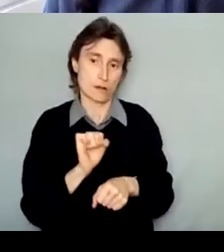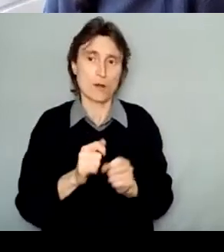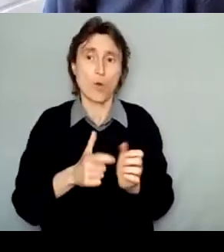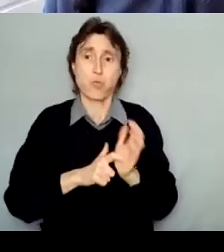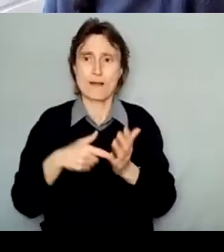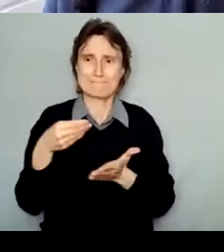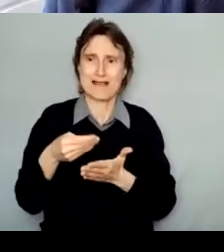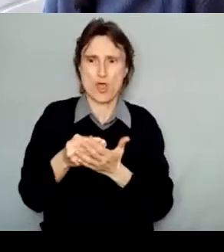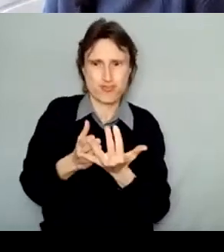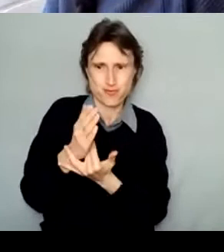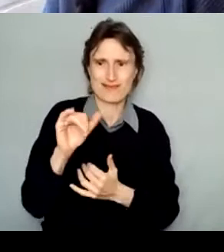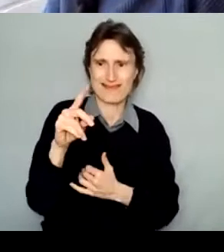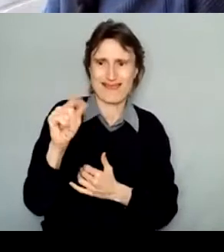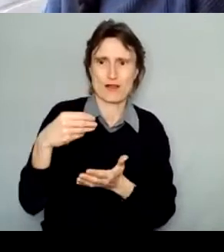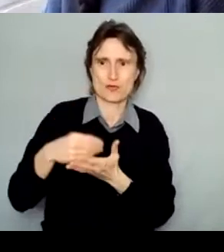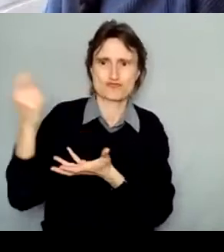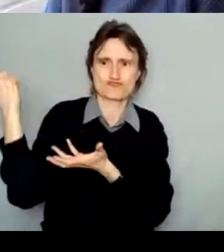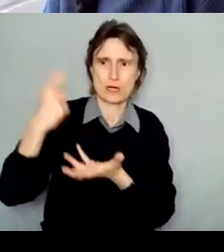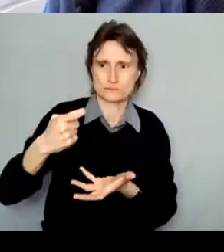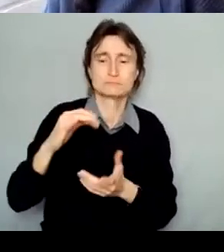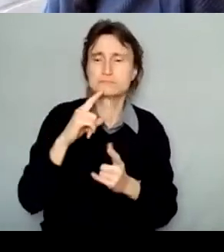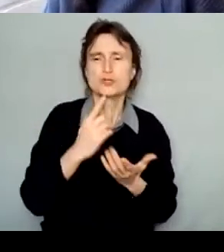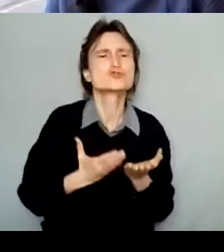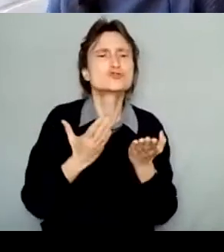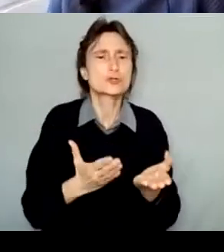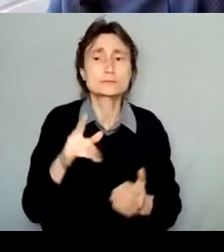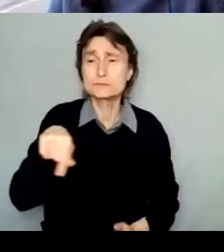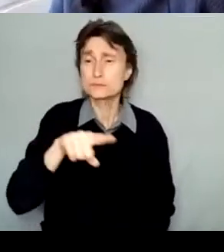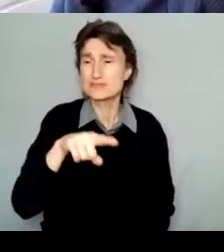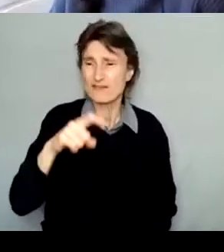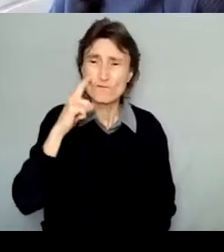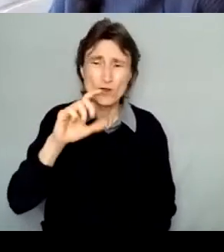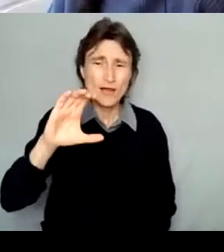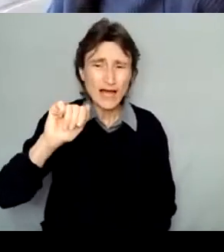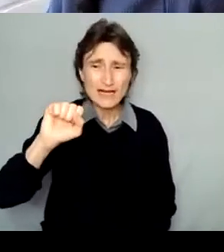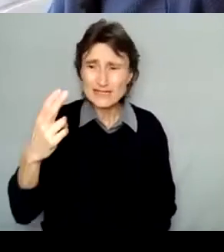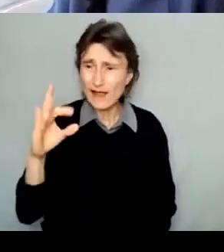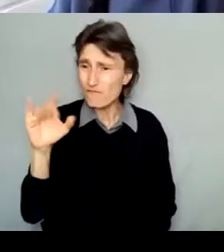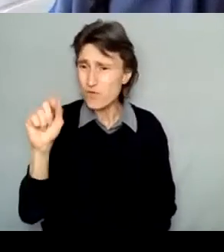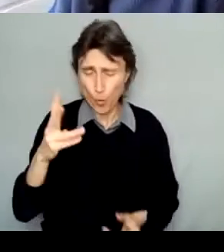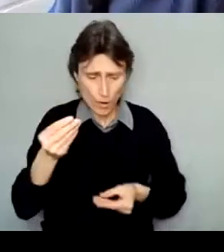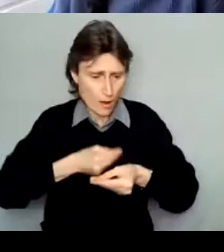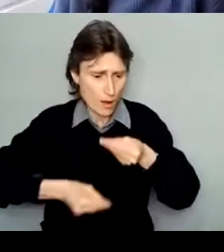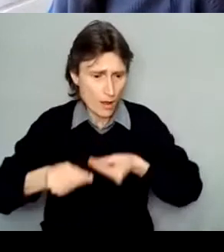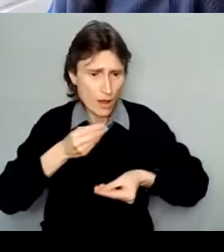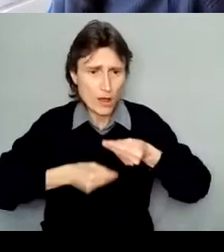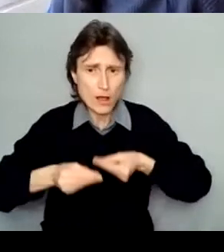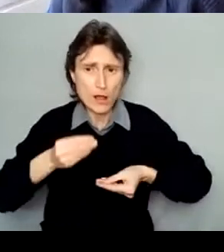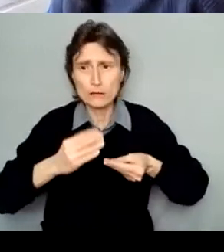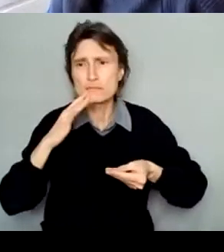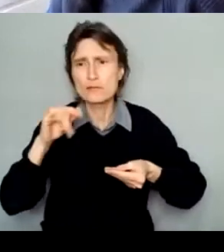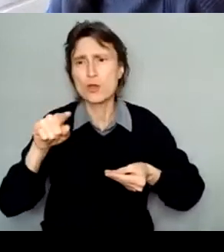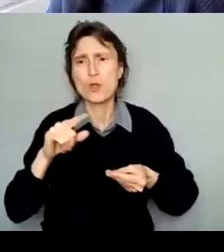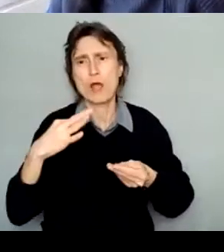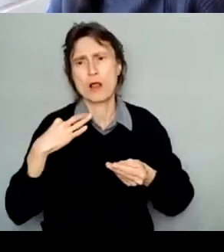for you, consider applying for something that occurs after July of this year because we cannot guarantee that funds will be distributed any